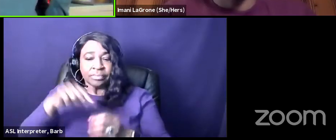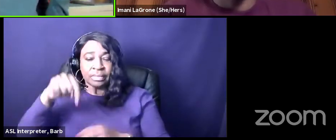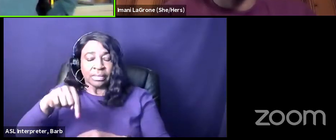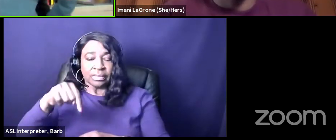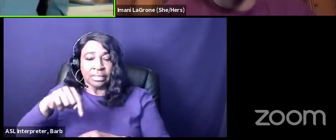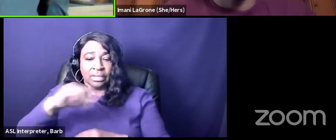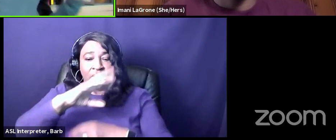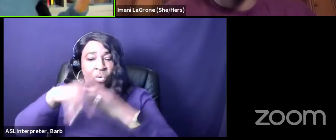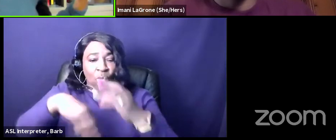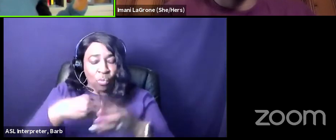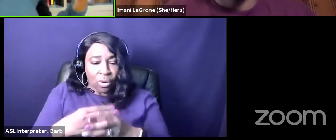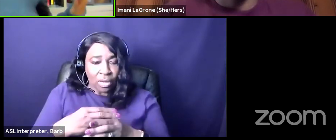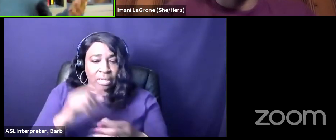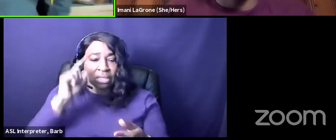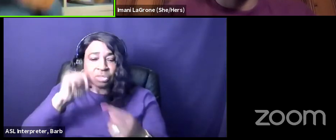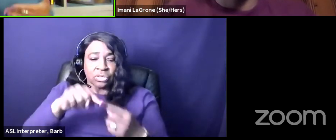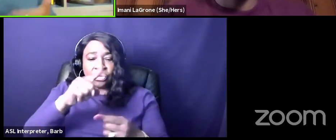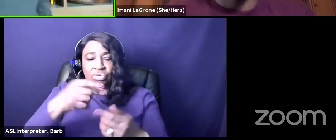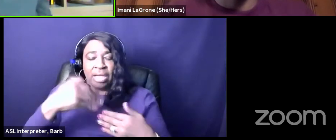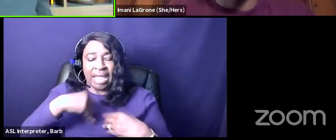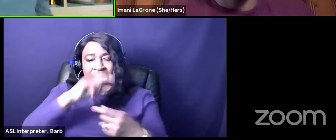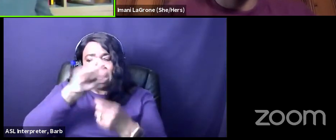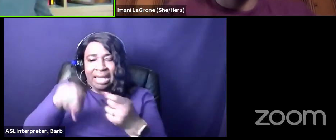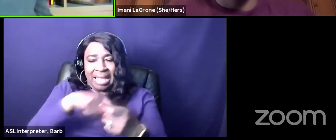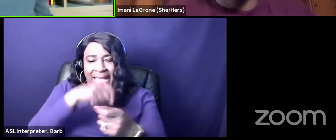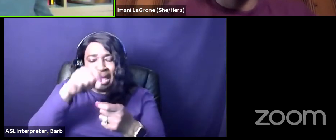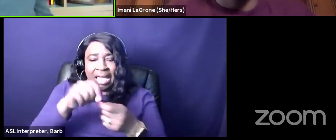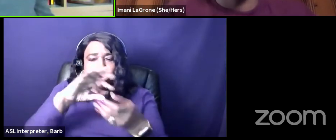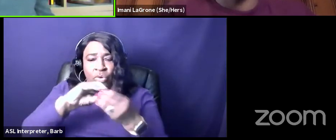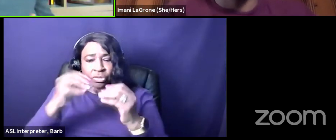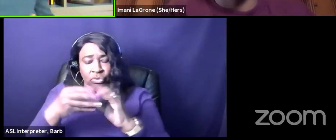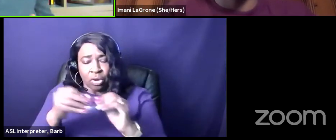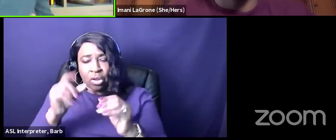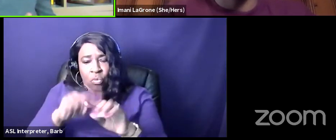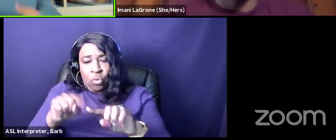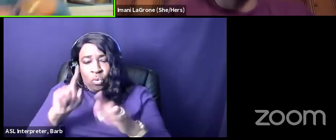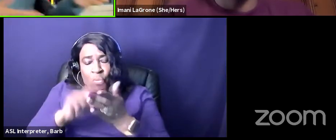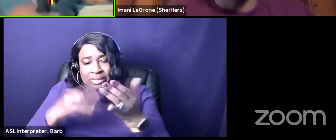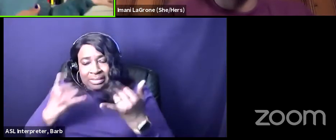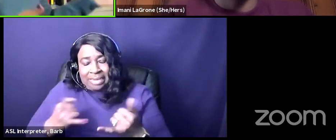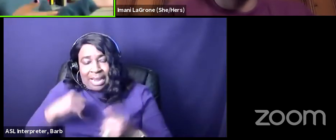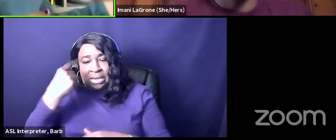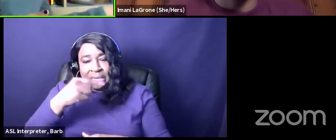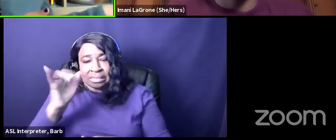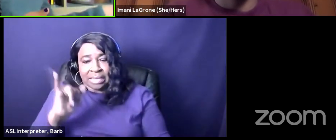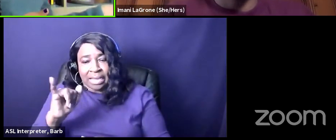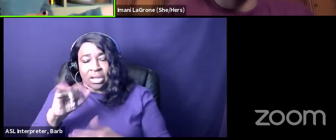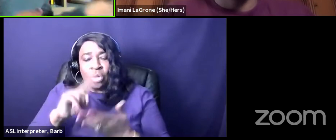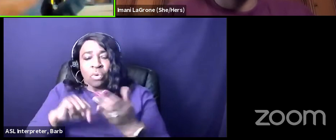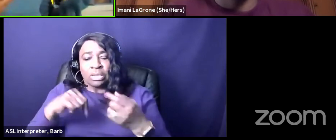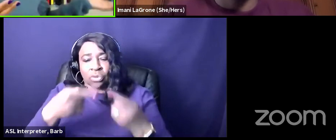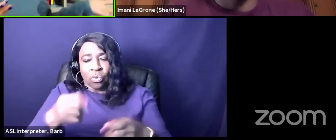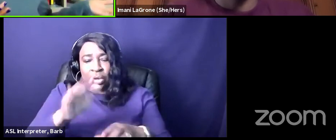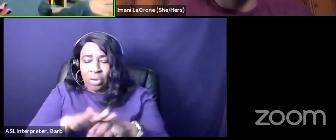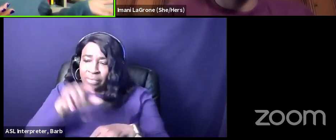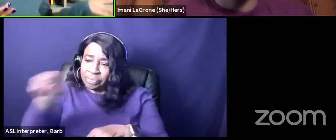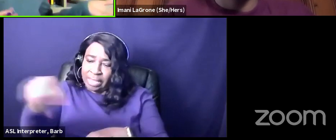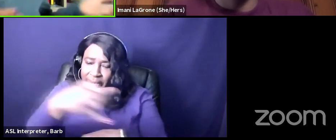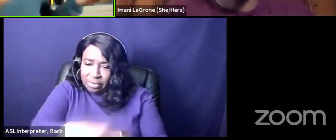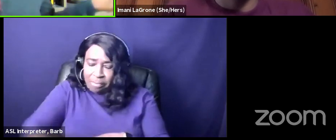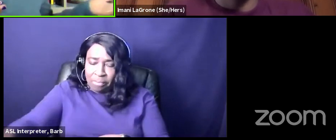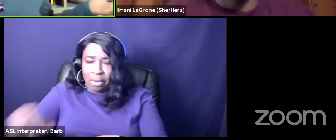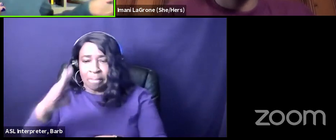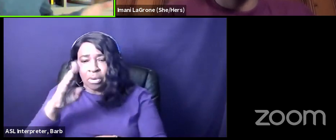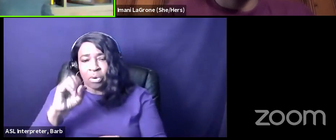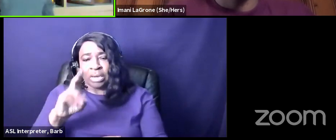have an an accurate story of what present day looks like so like what's going on at the border doesn't really